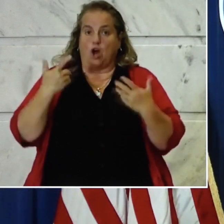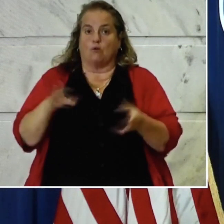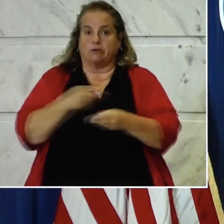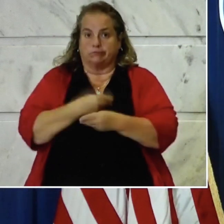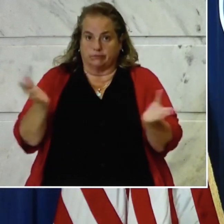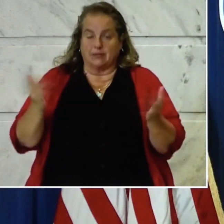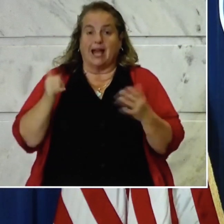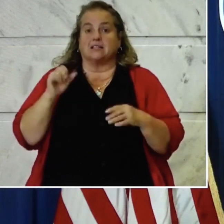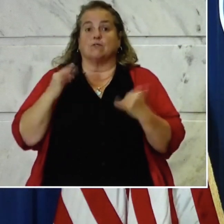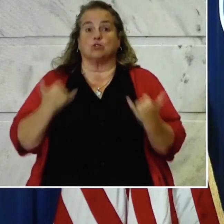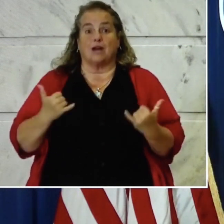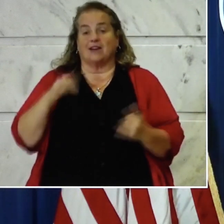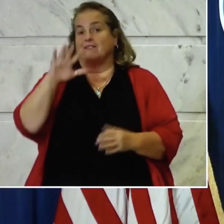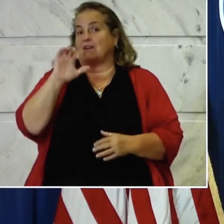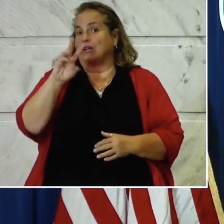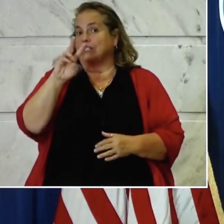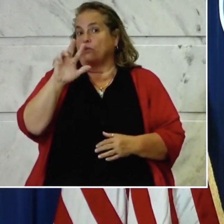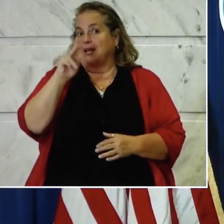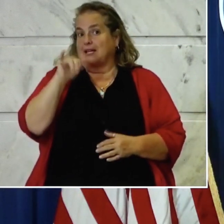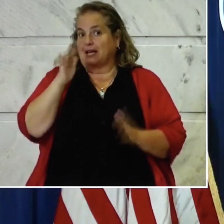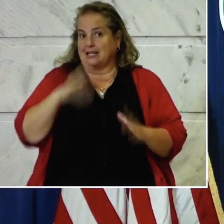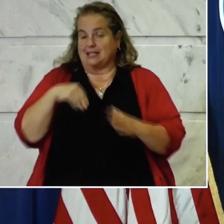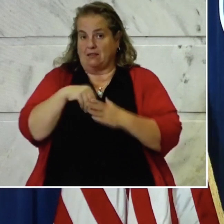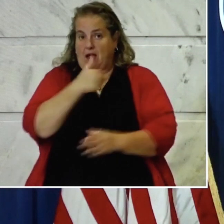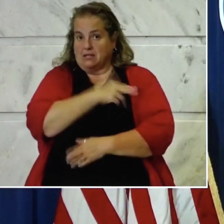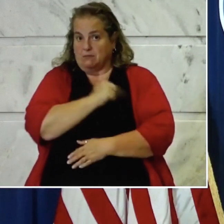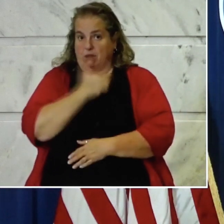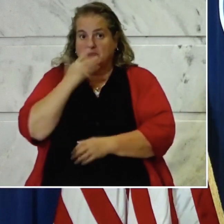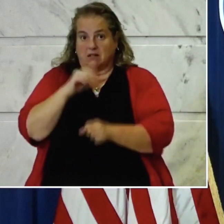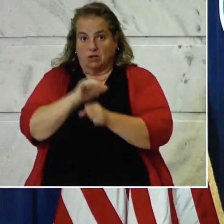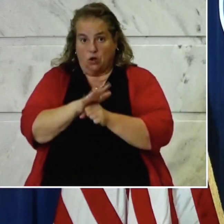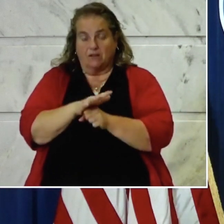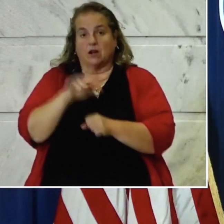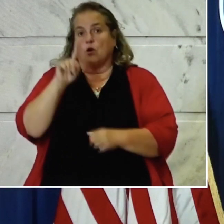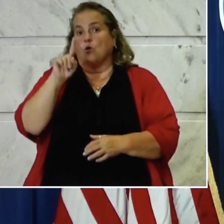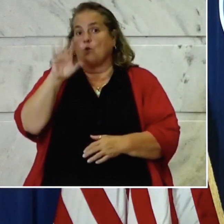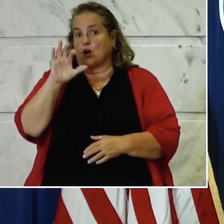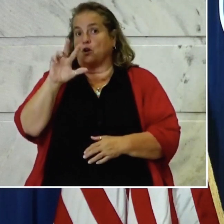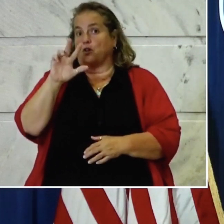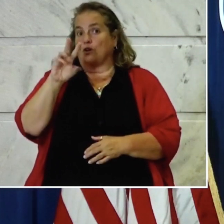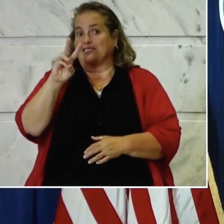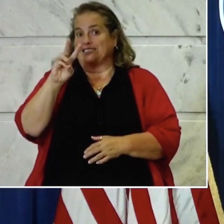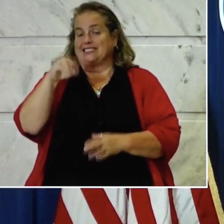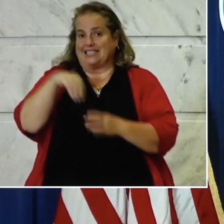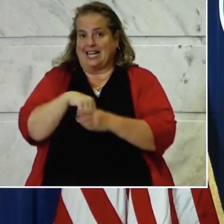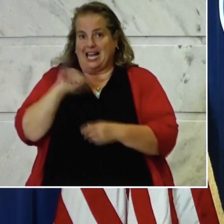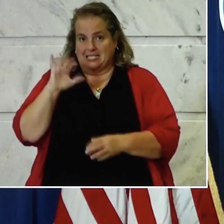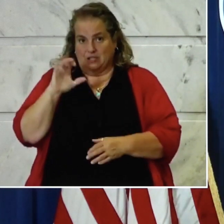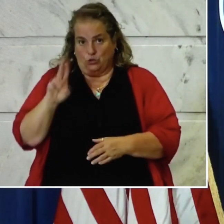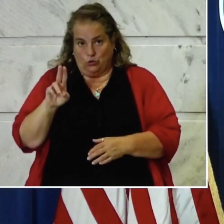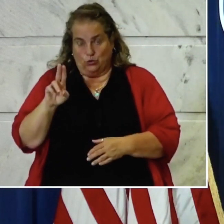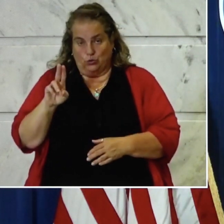As of today, we have 563 Kentuckians hospitalized because of COVID-19, 136 currently in the